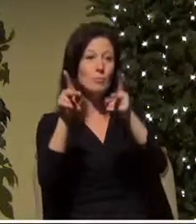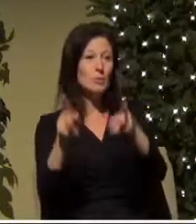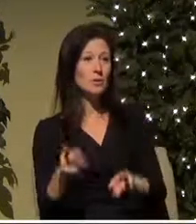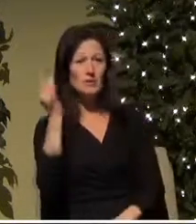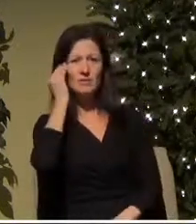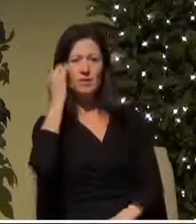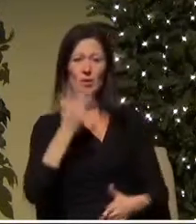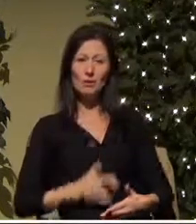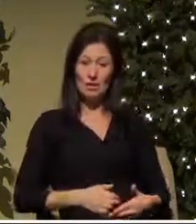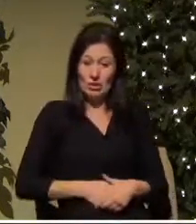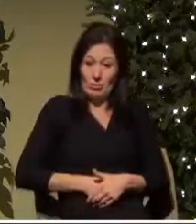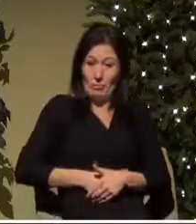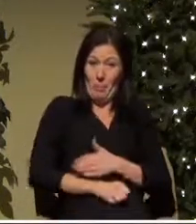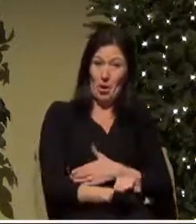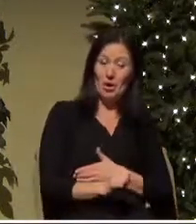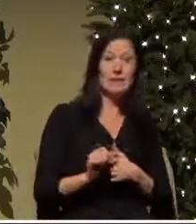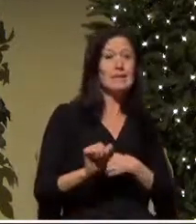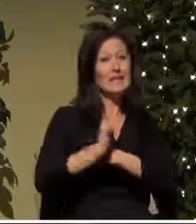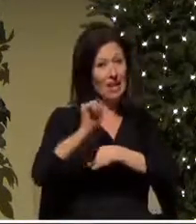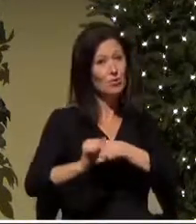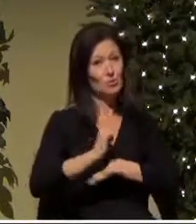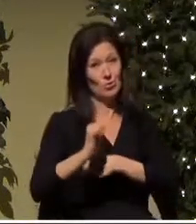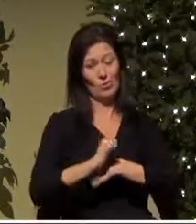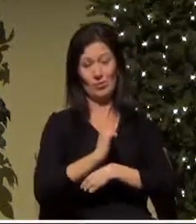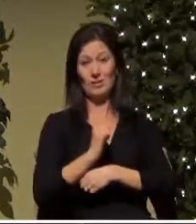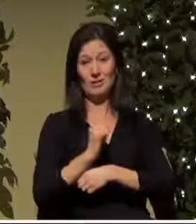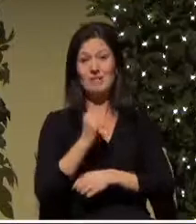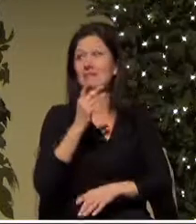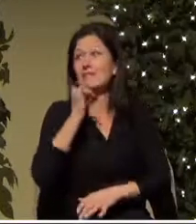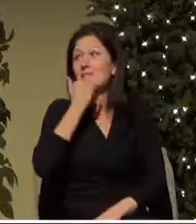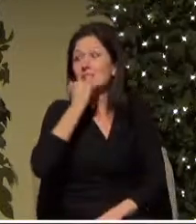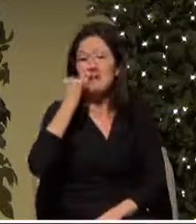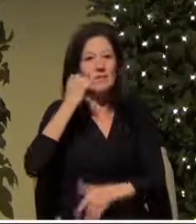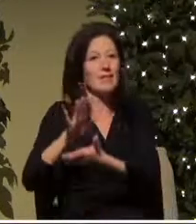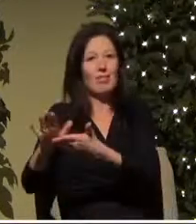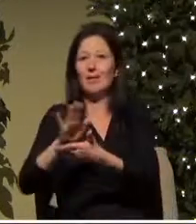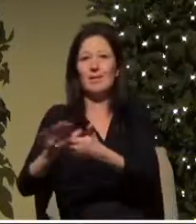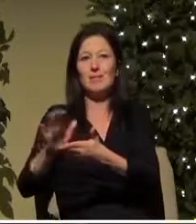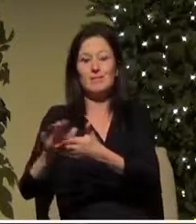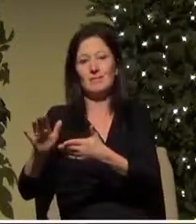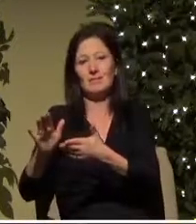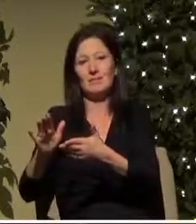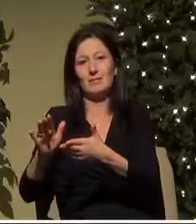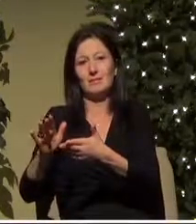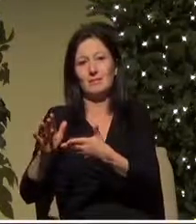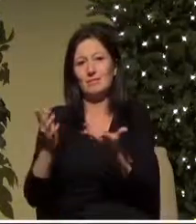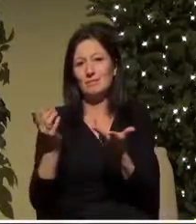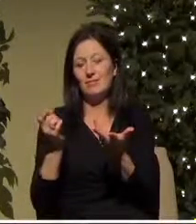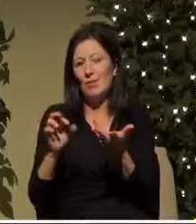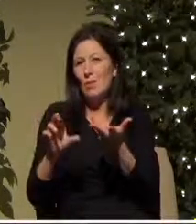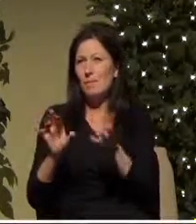childbirth is dangerous even in the most clean and pristine of environments possible in that time